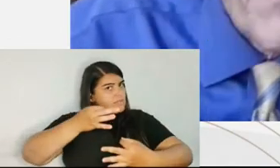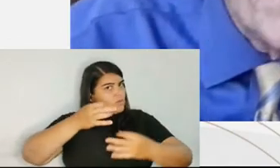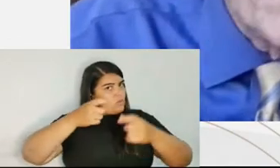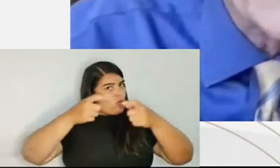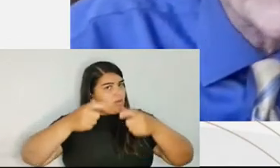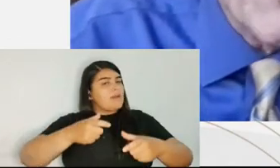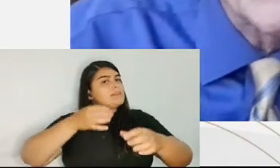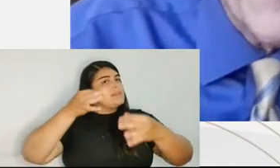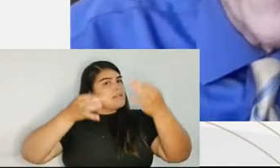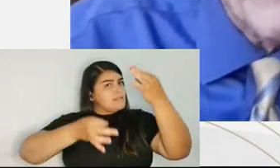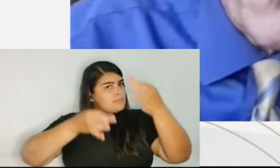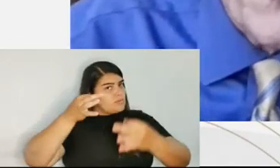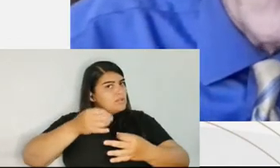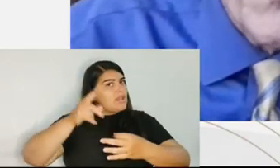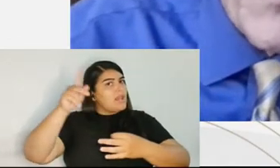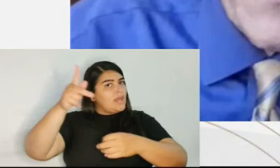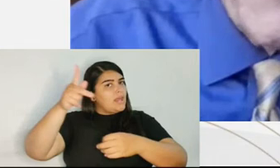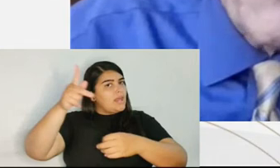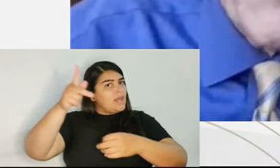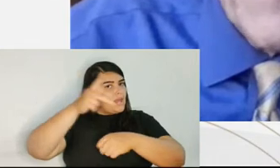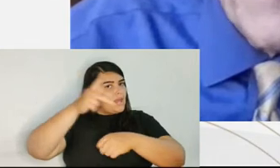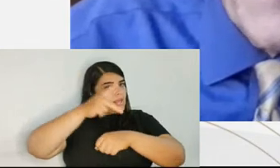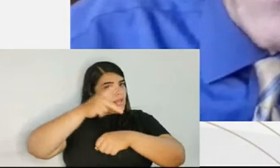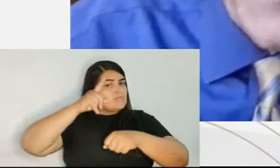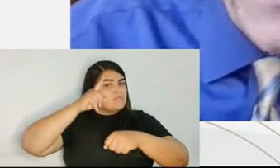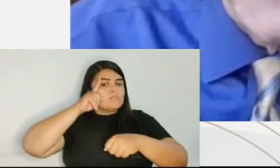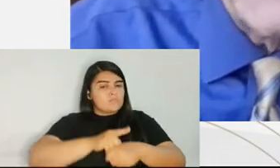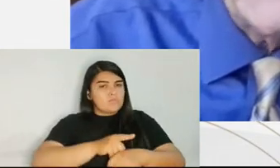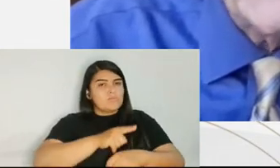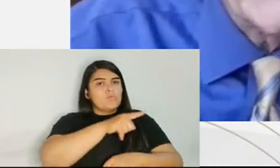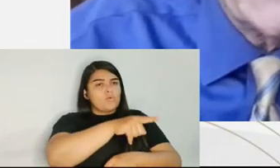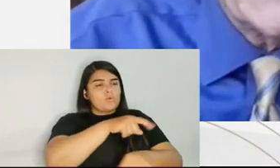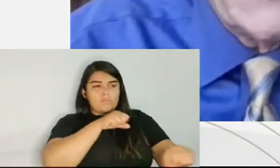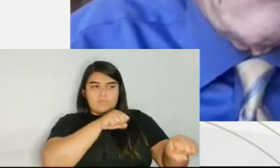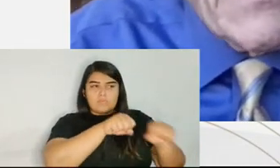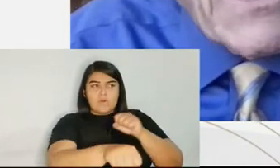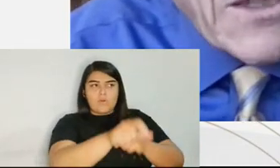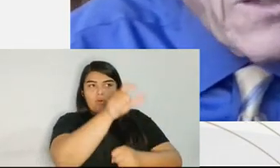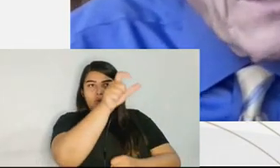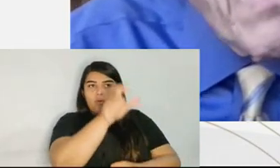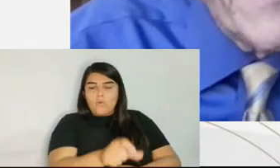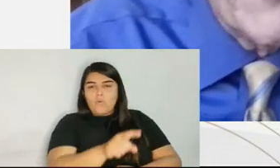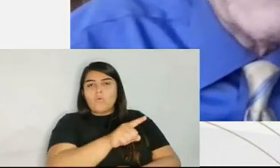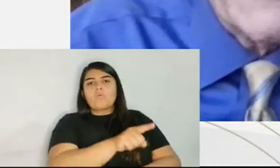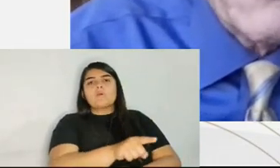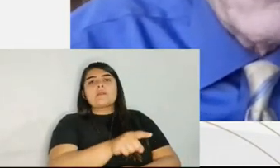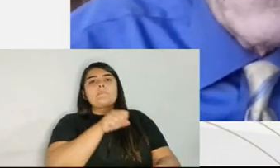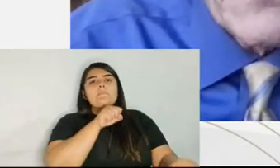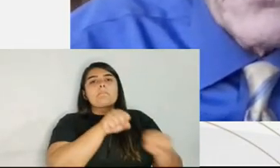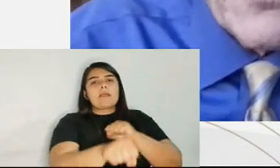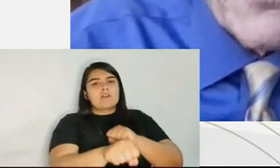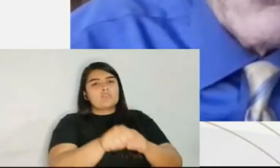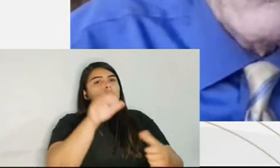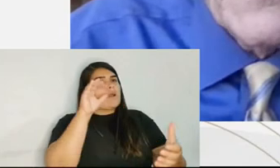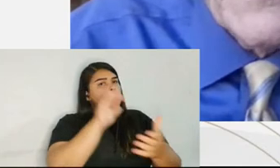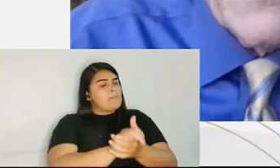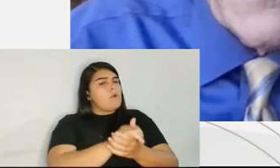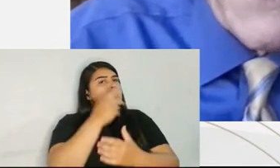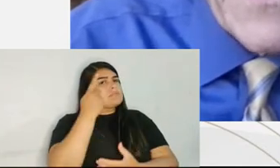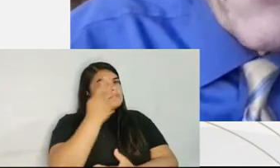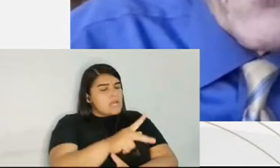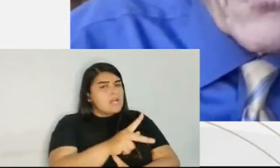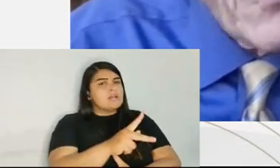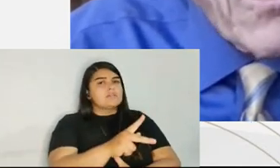who was charged with having murdered his wife. And he initially pled not guilty to this charge.